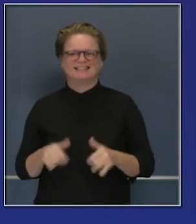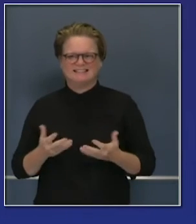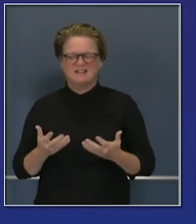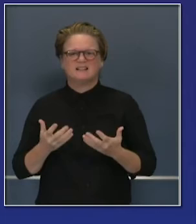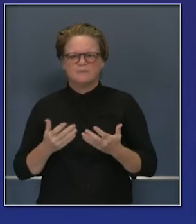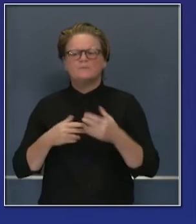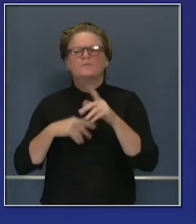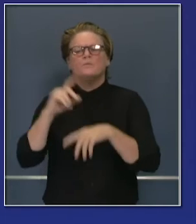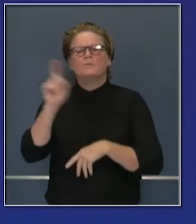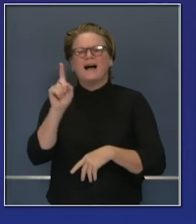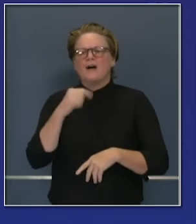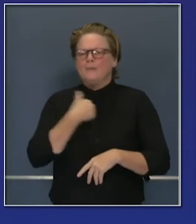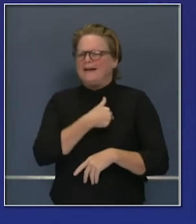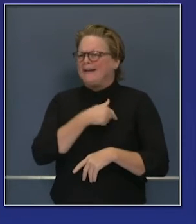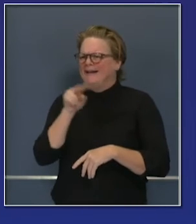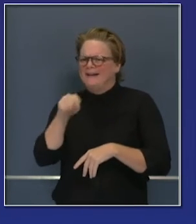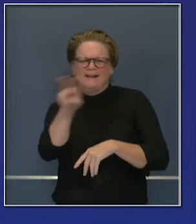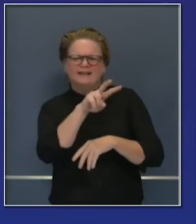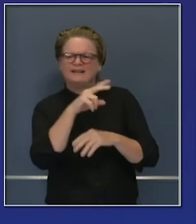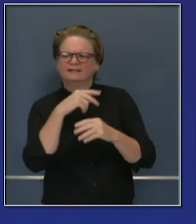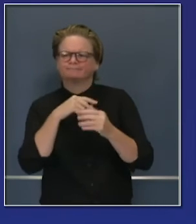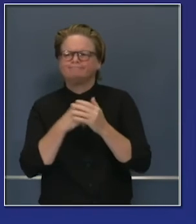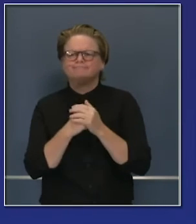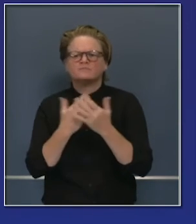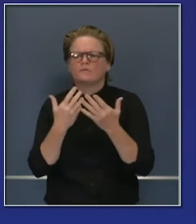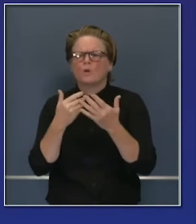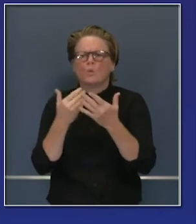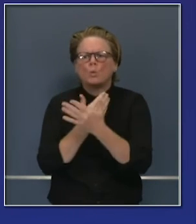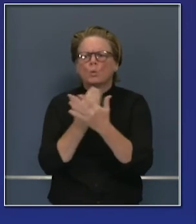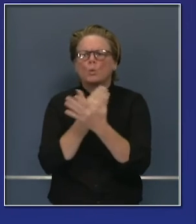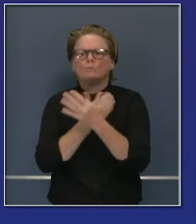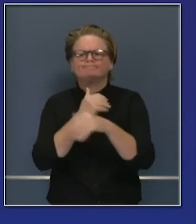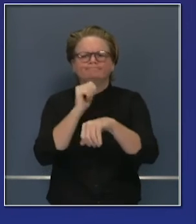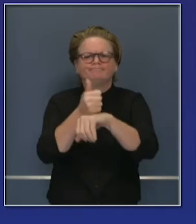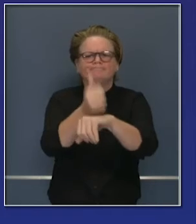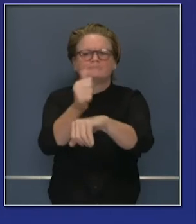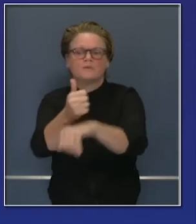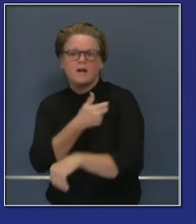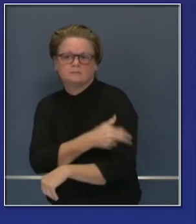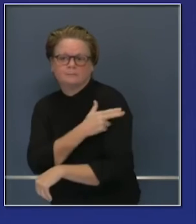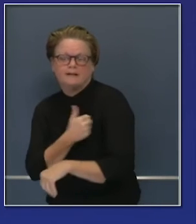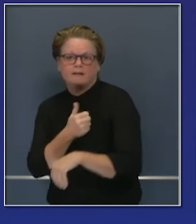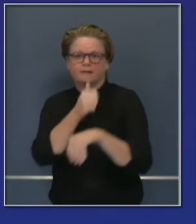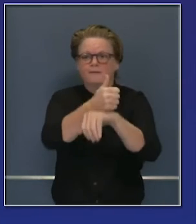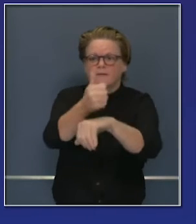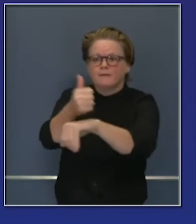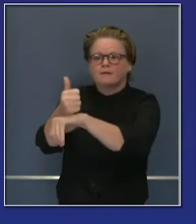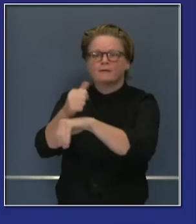advanced in the midst of this pandemic in those more difficult summer months. We worked with the federal government. We worked with state,